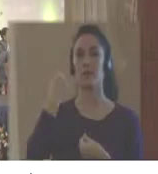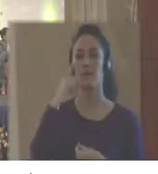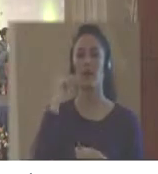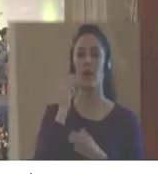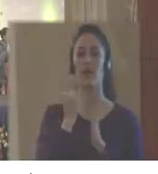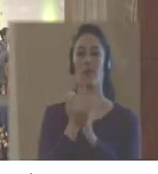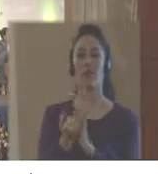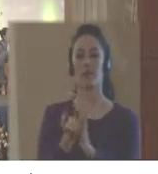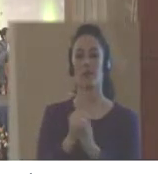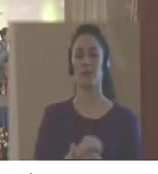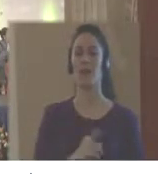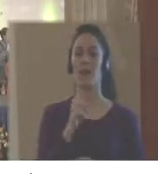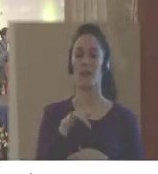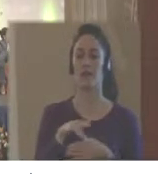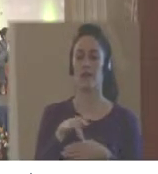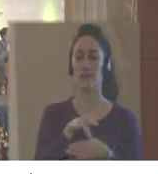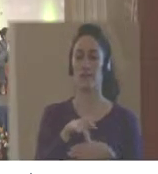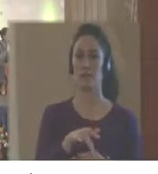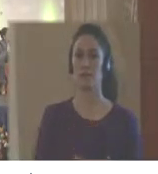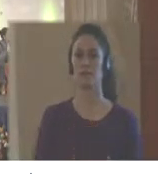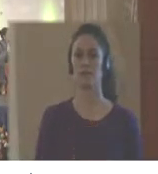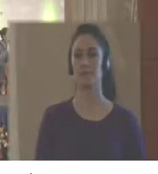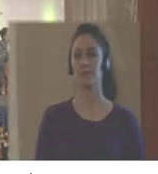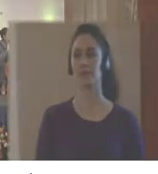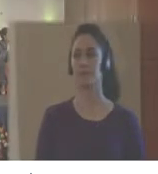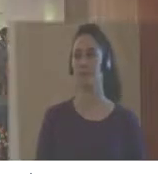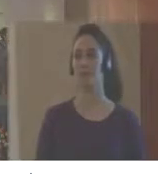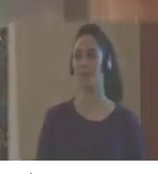control, accountability and participation.